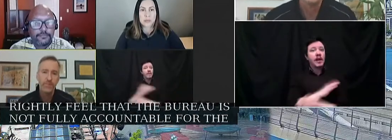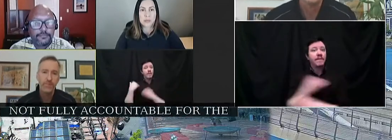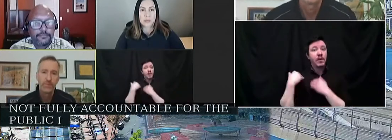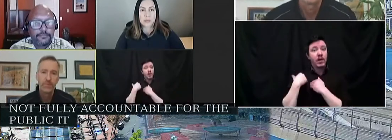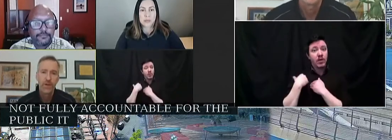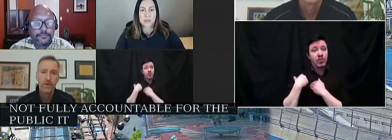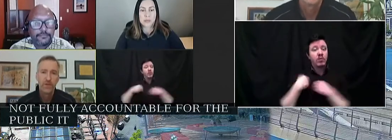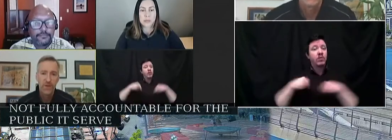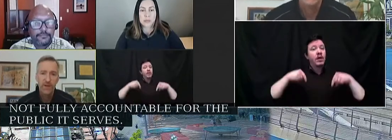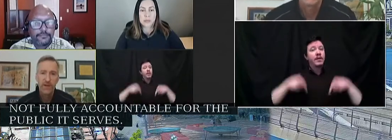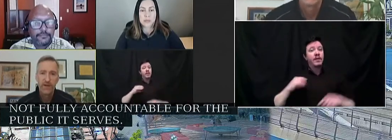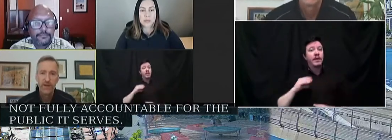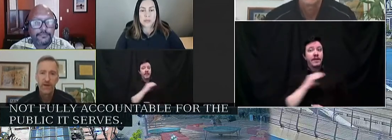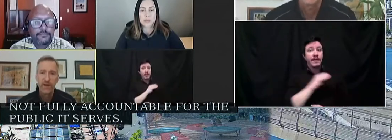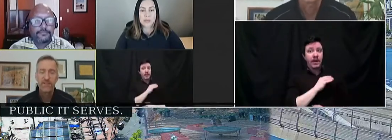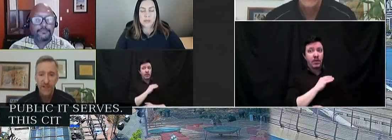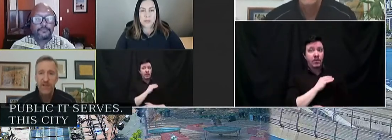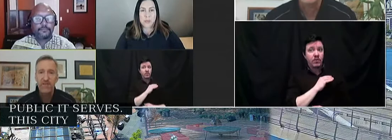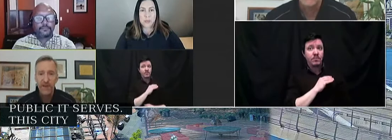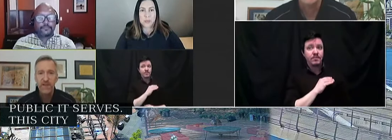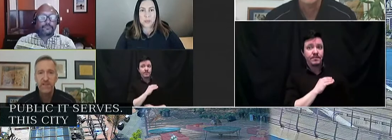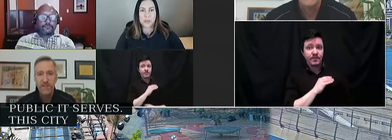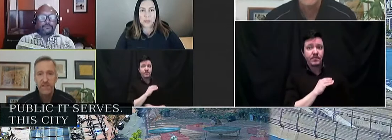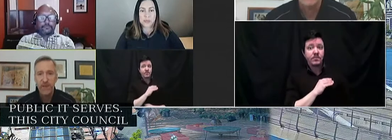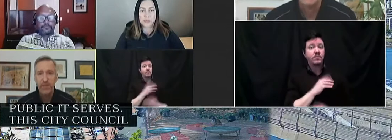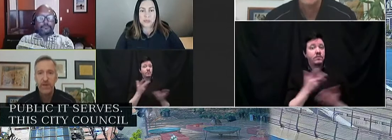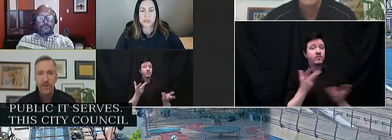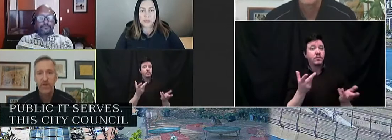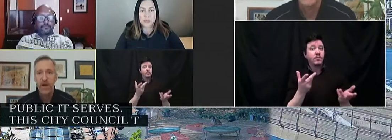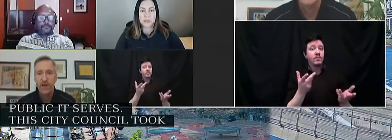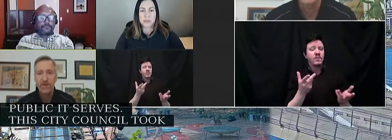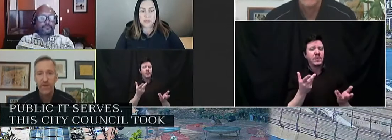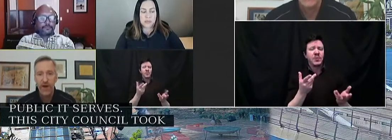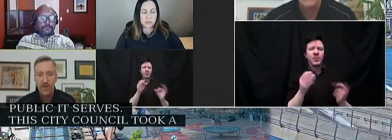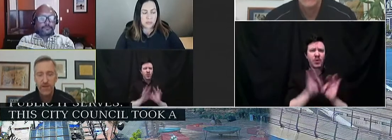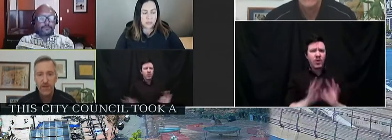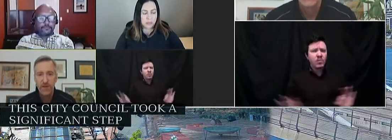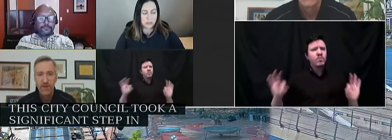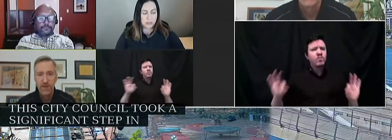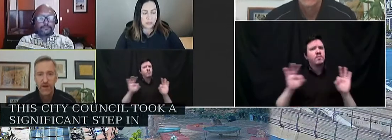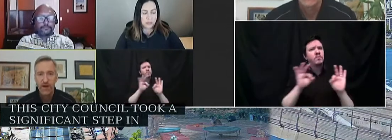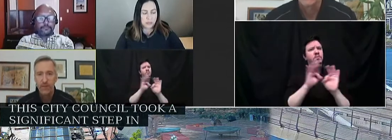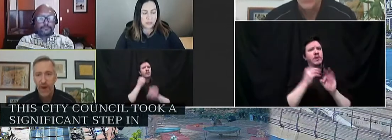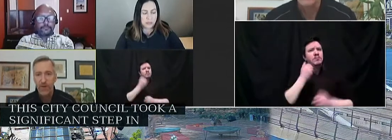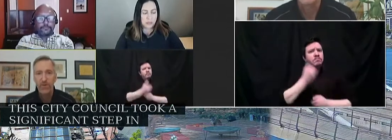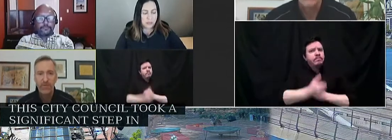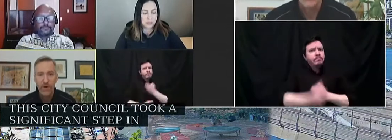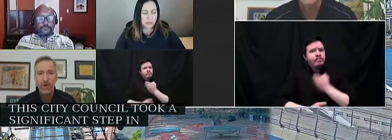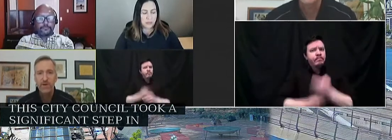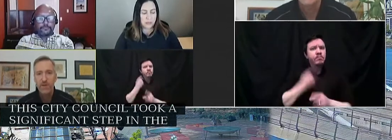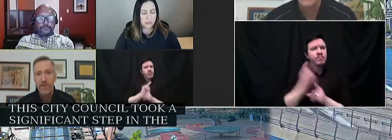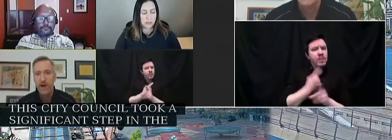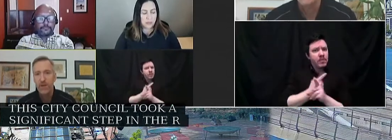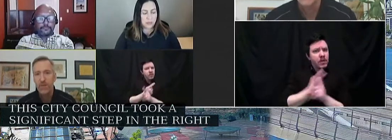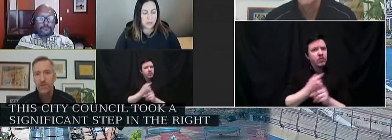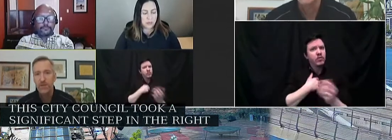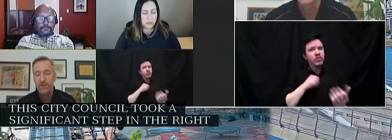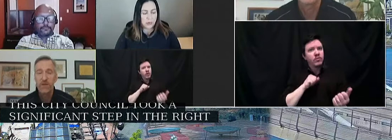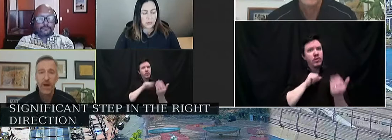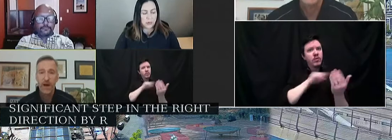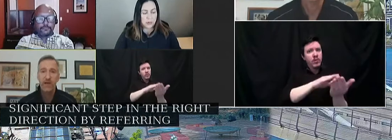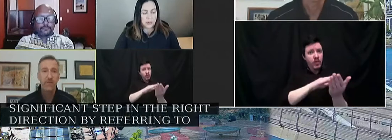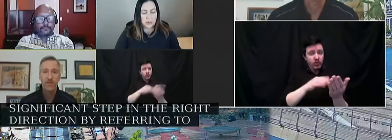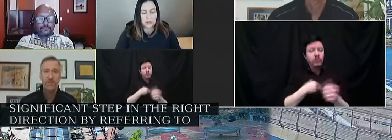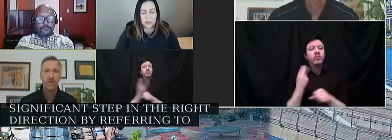took a significant step in the right direction by referring to the ballot